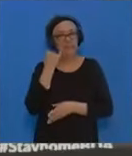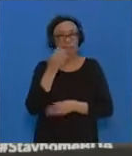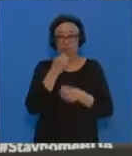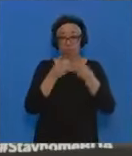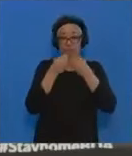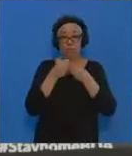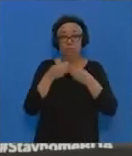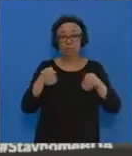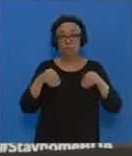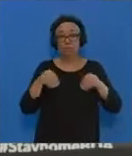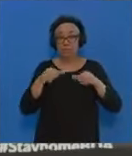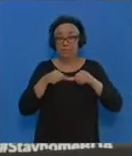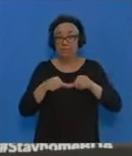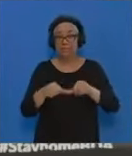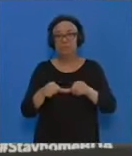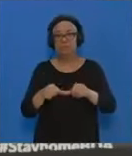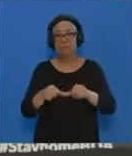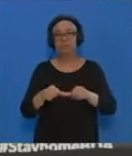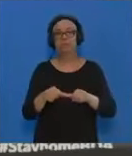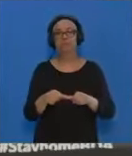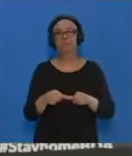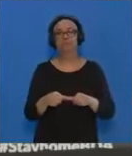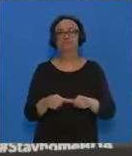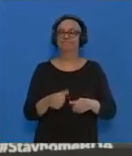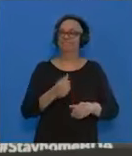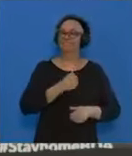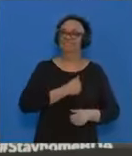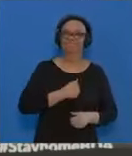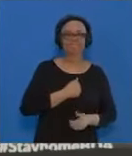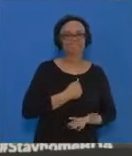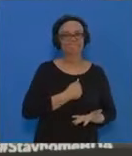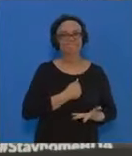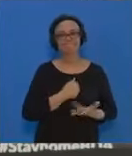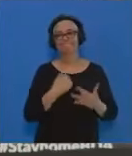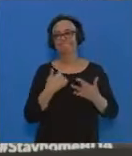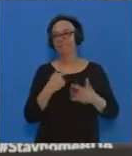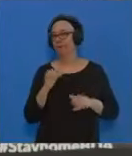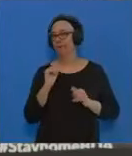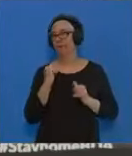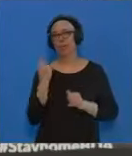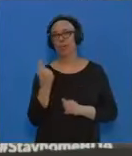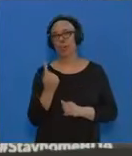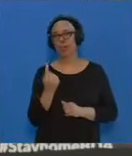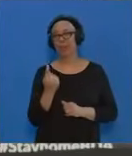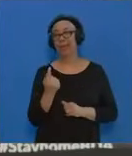extend those discounts days. Unfortunately, all but one grocer